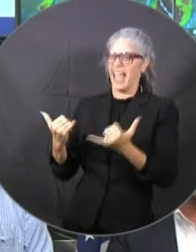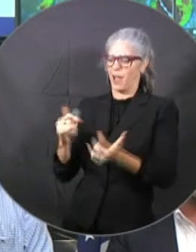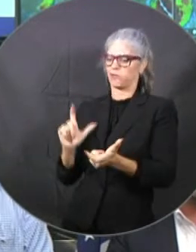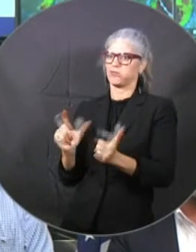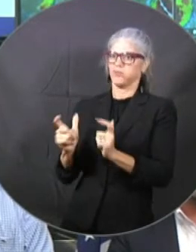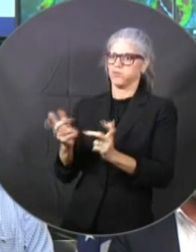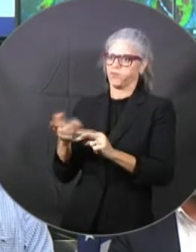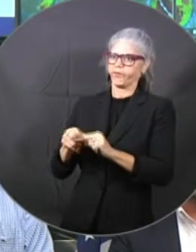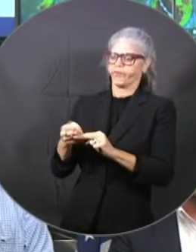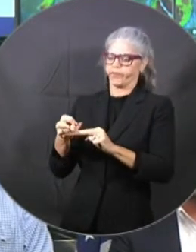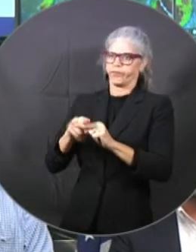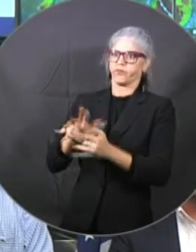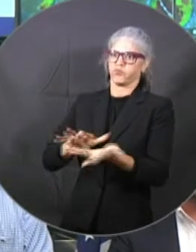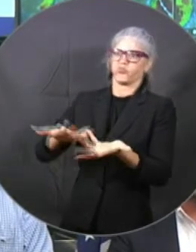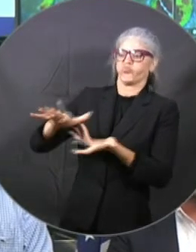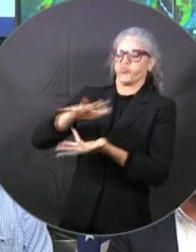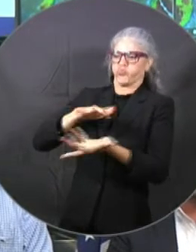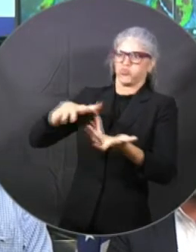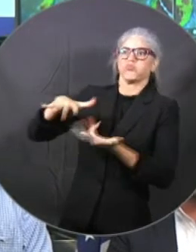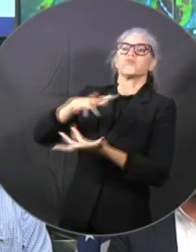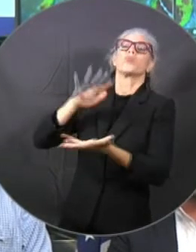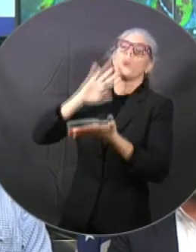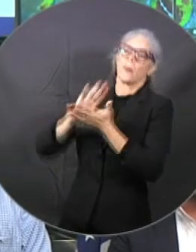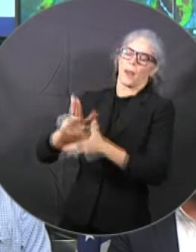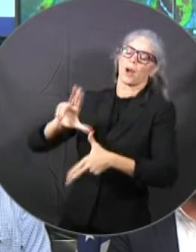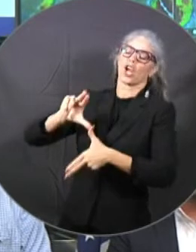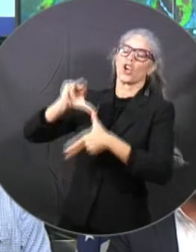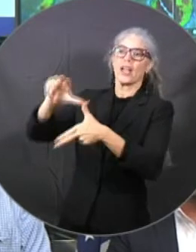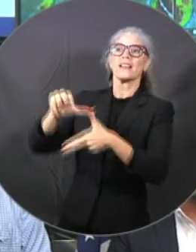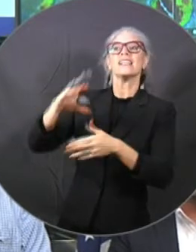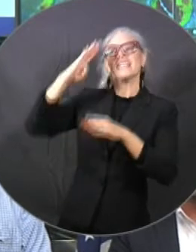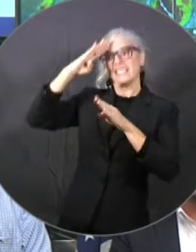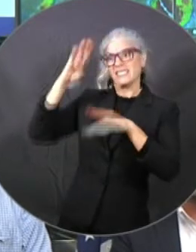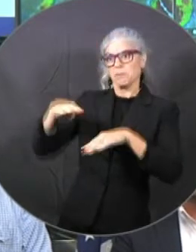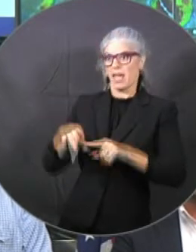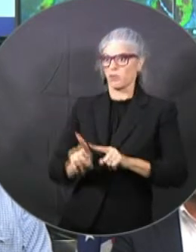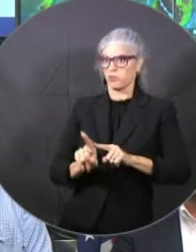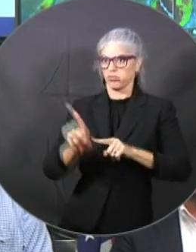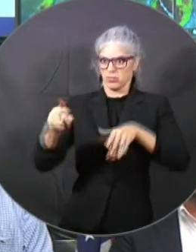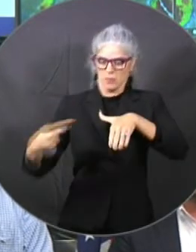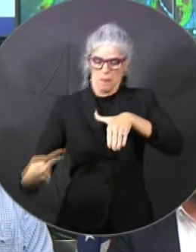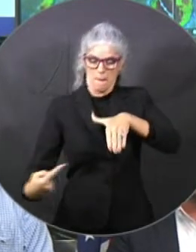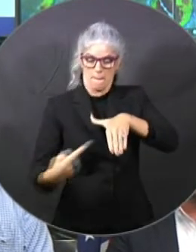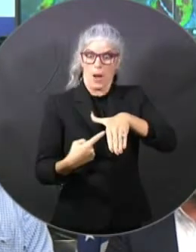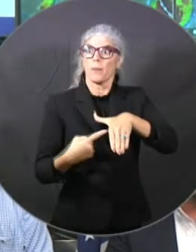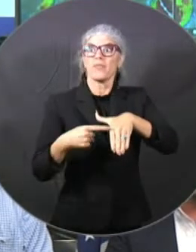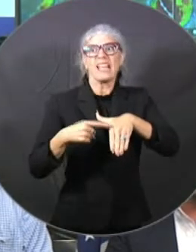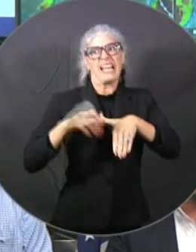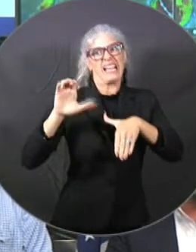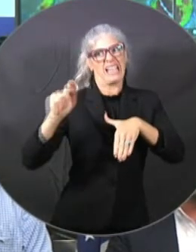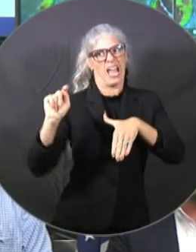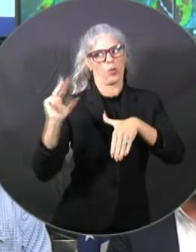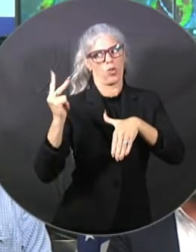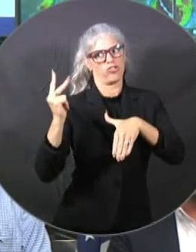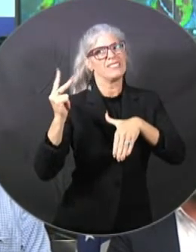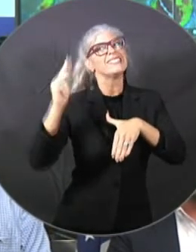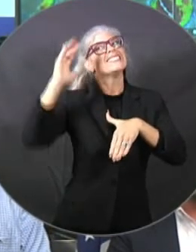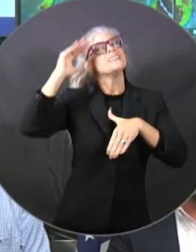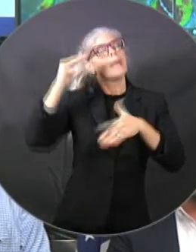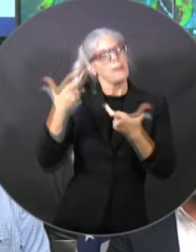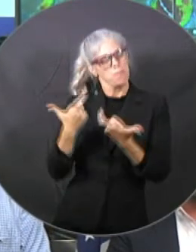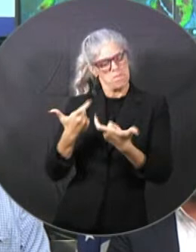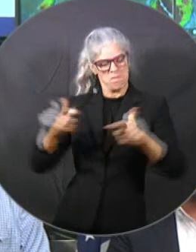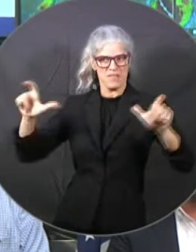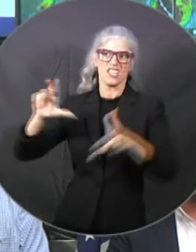landfall as a major hurricane, category three. think it's important to point out if we were sitting here three days ago,